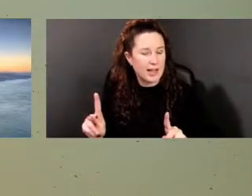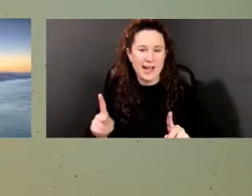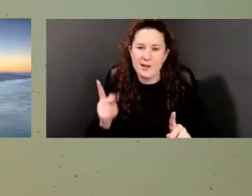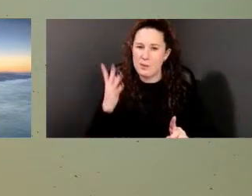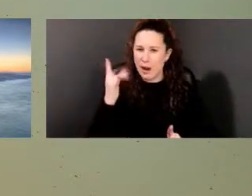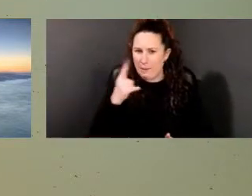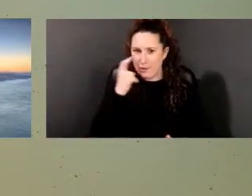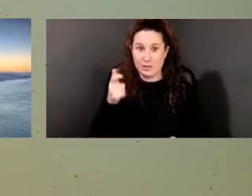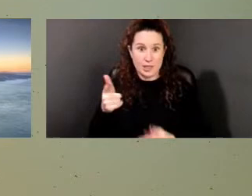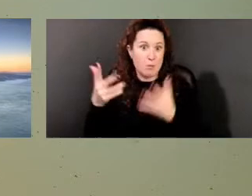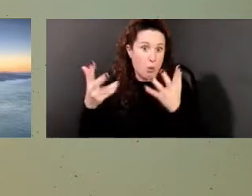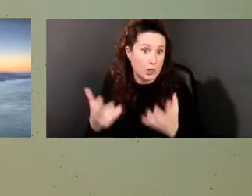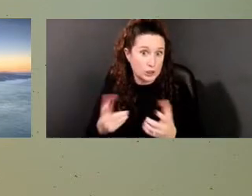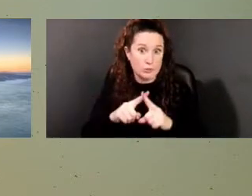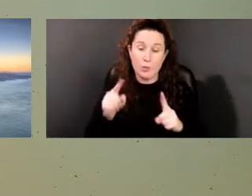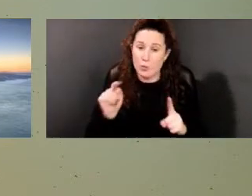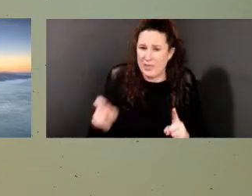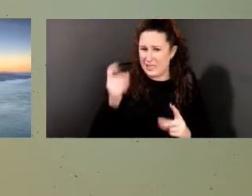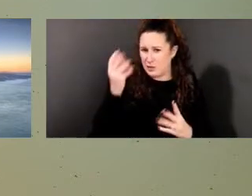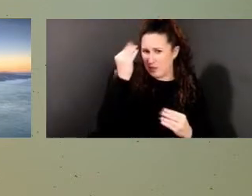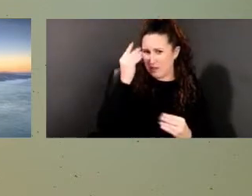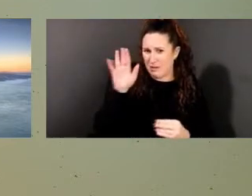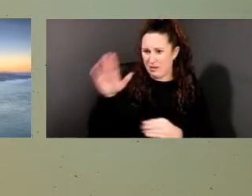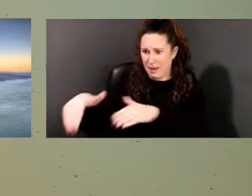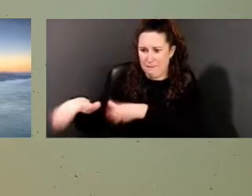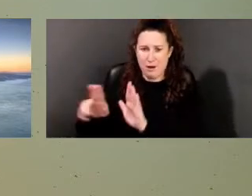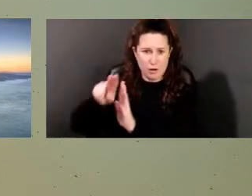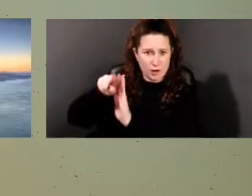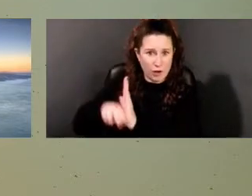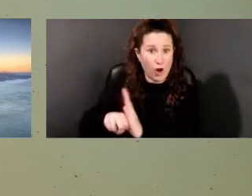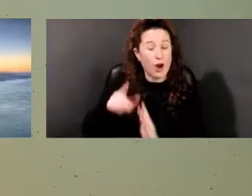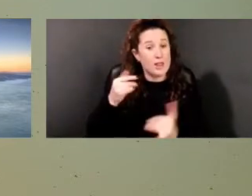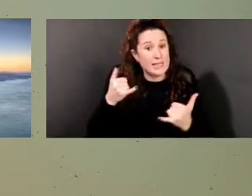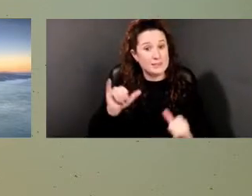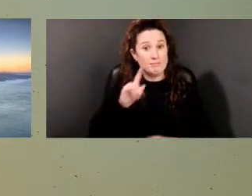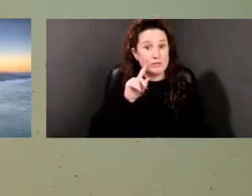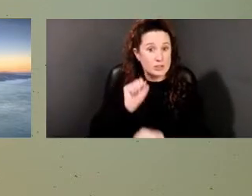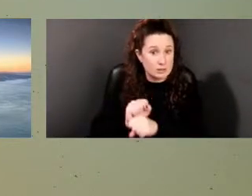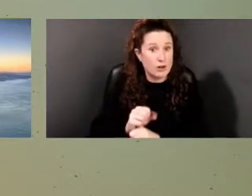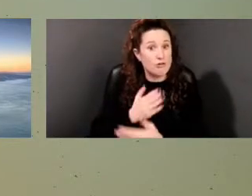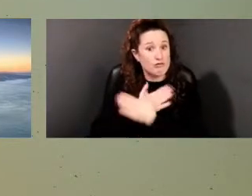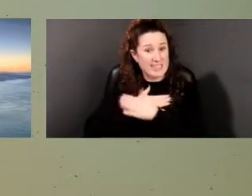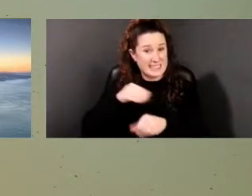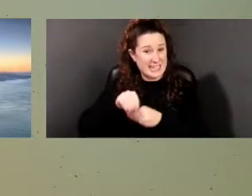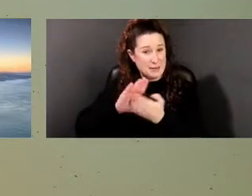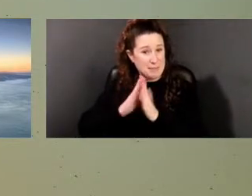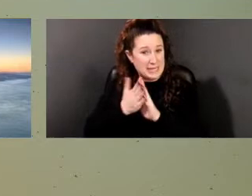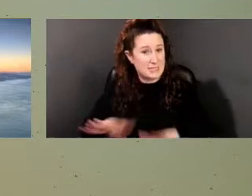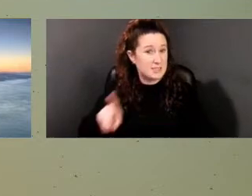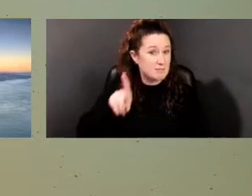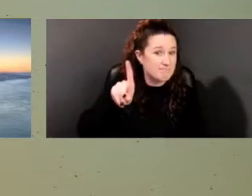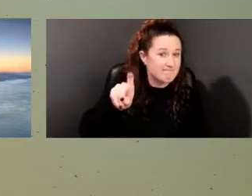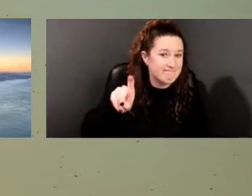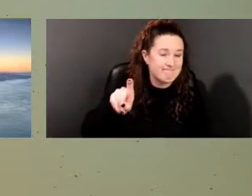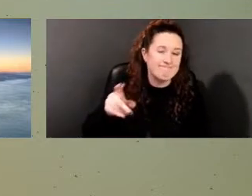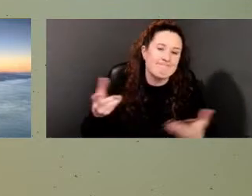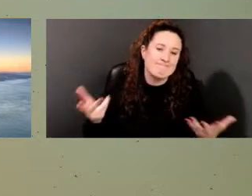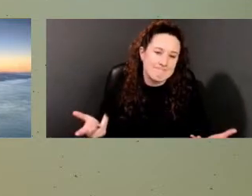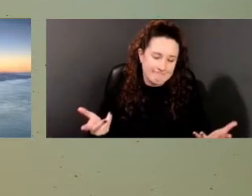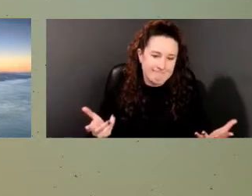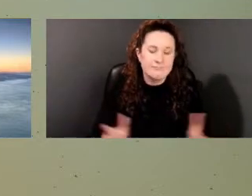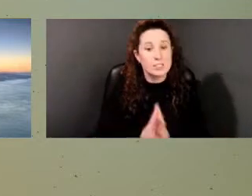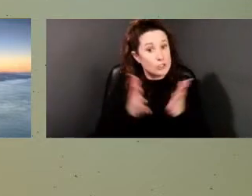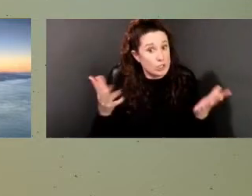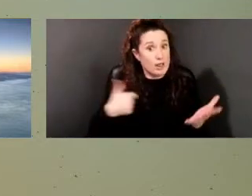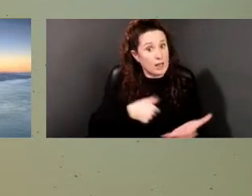But we have to think about are they resting in peace? There's so much to learn from this burial ground.